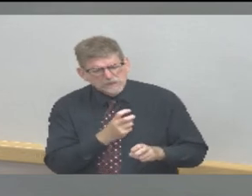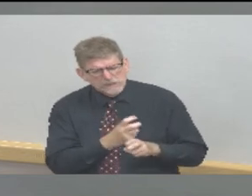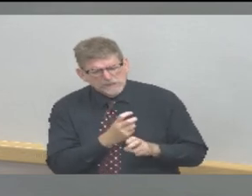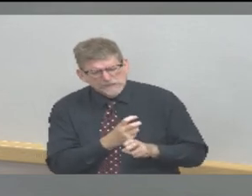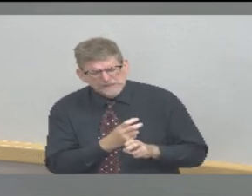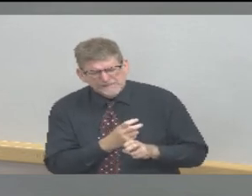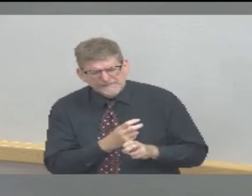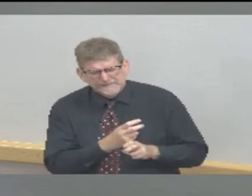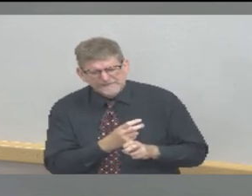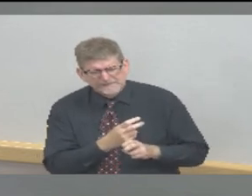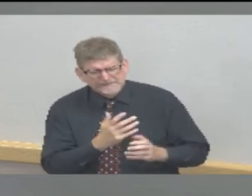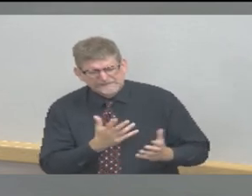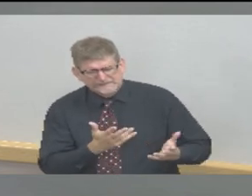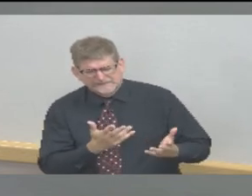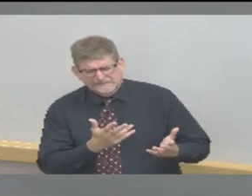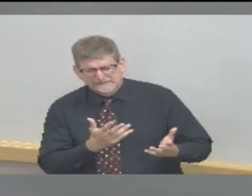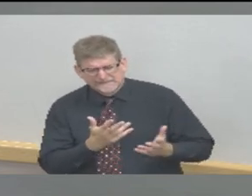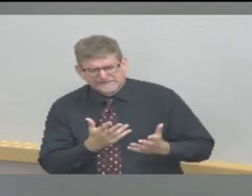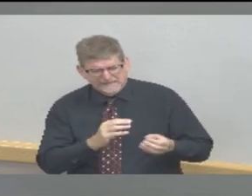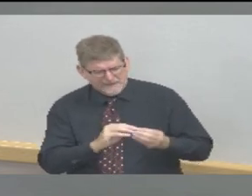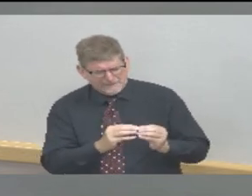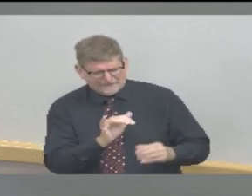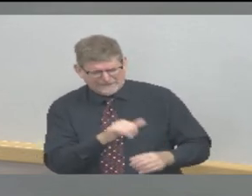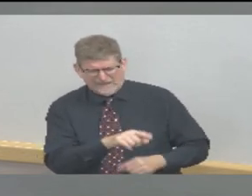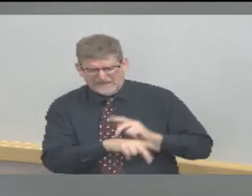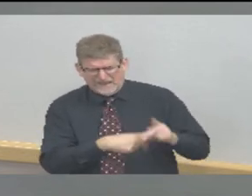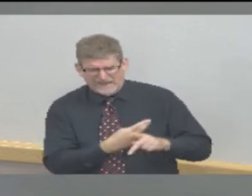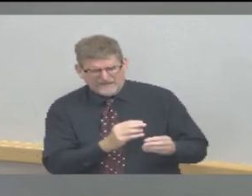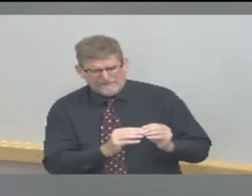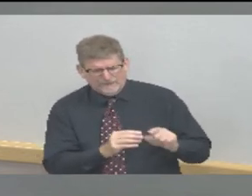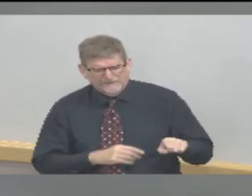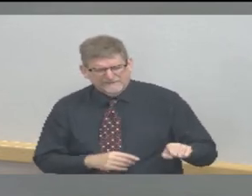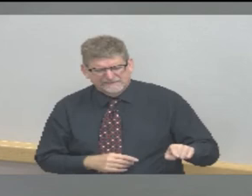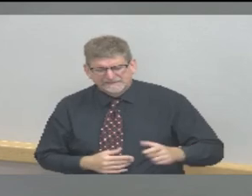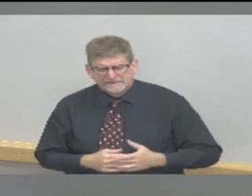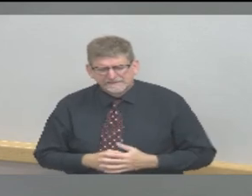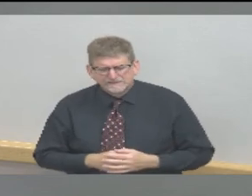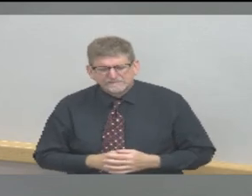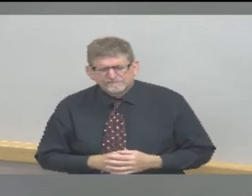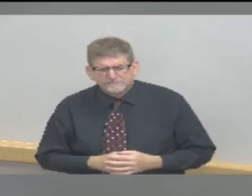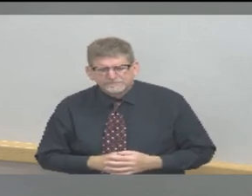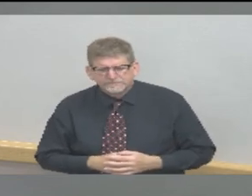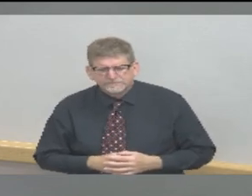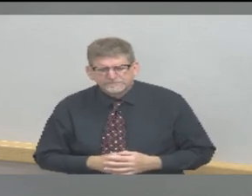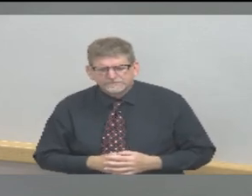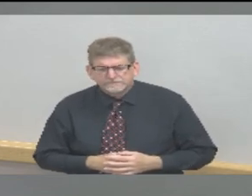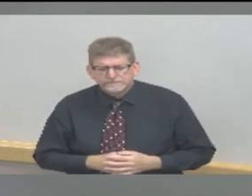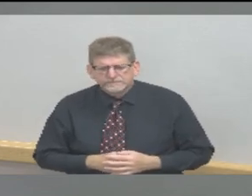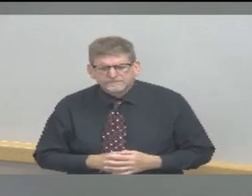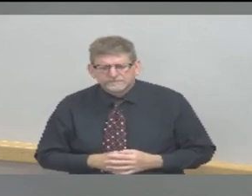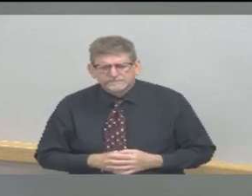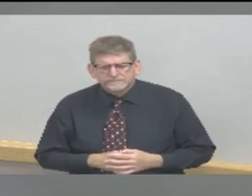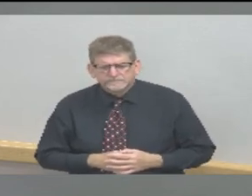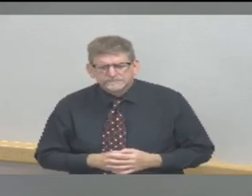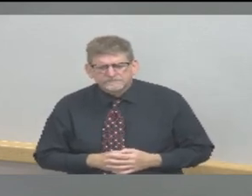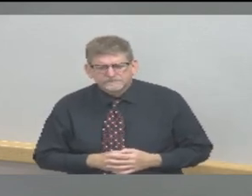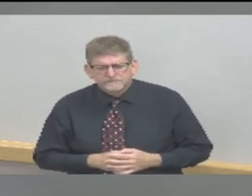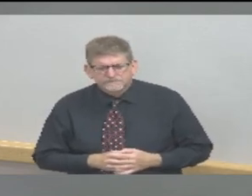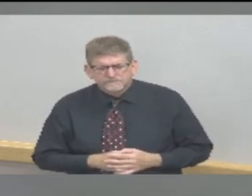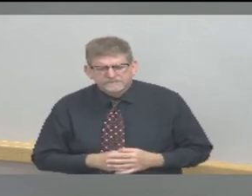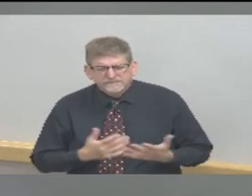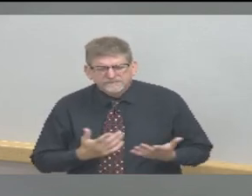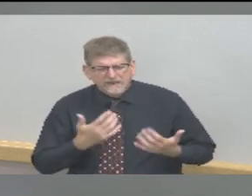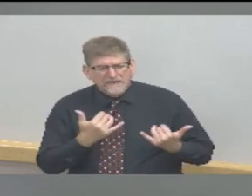hospitalizations is relatively low. Doctors Bean and Wickard, I don't know if you wanted to add anything to those